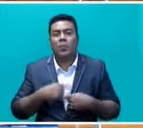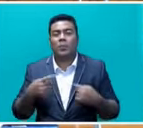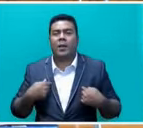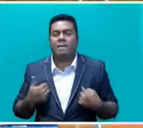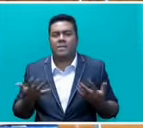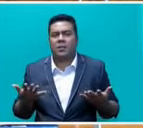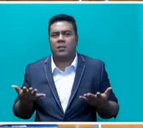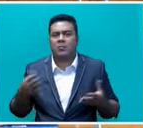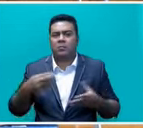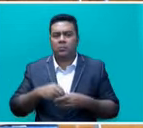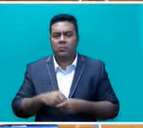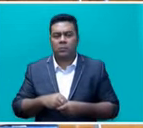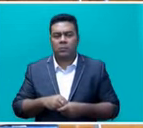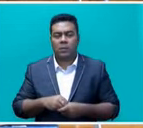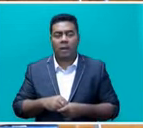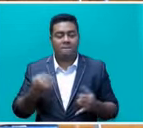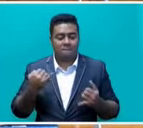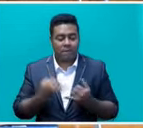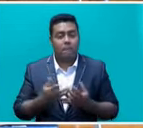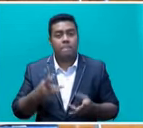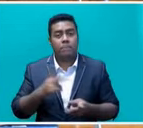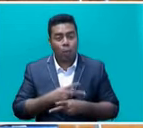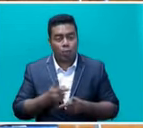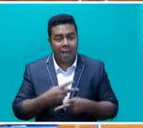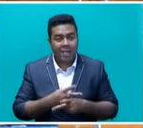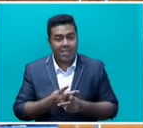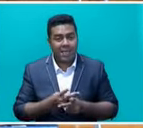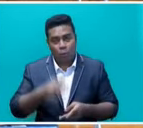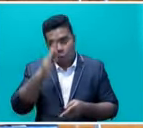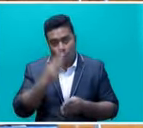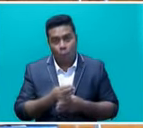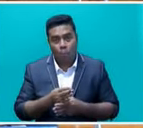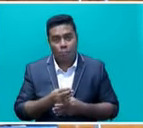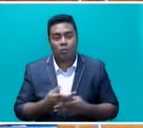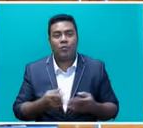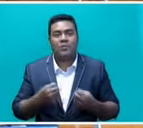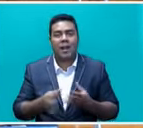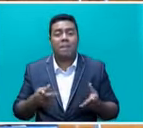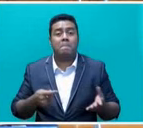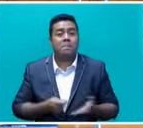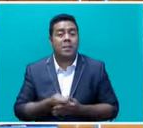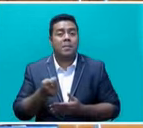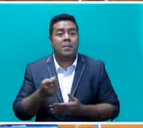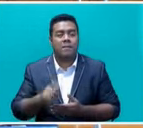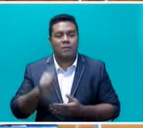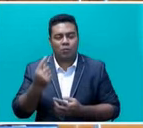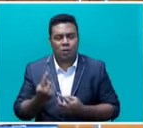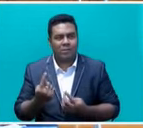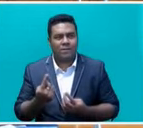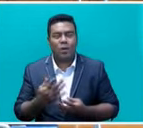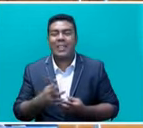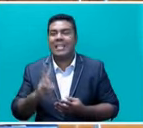through a very rigorous vetting process, and we hope to start the payment itself from the 2nd of